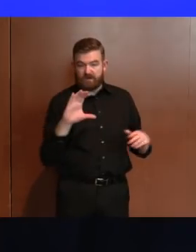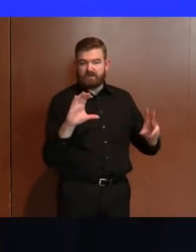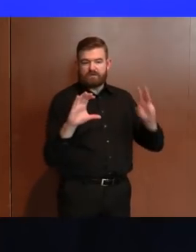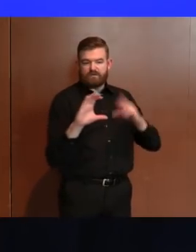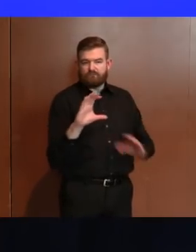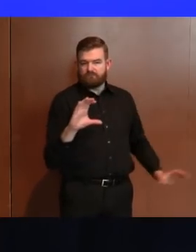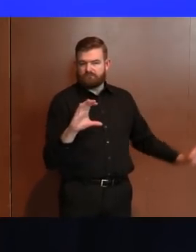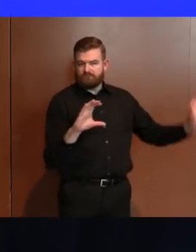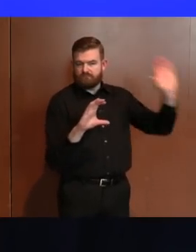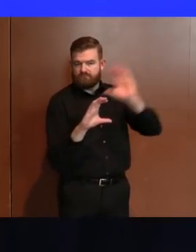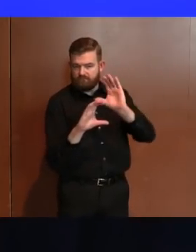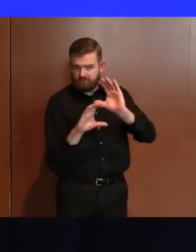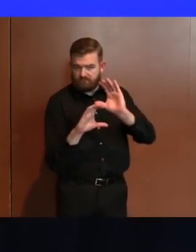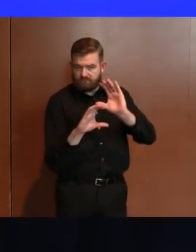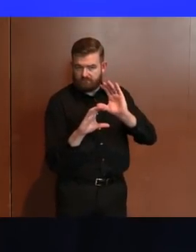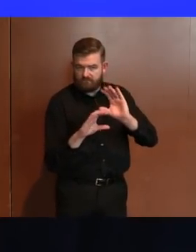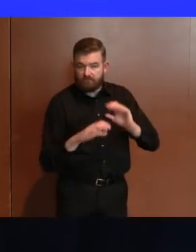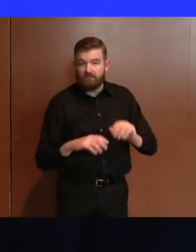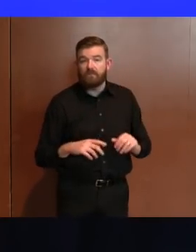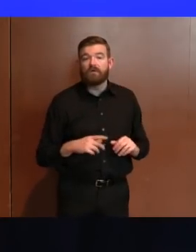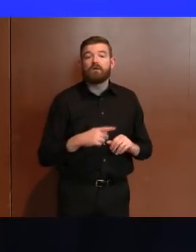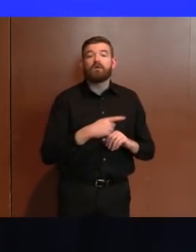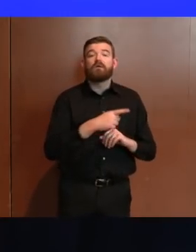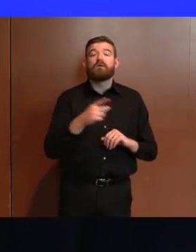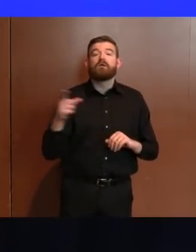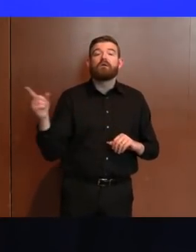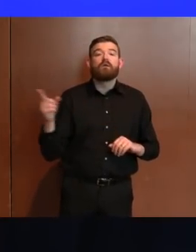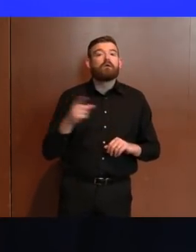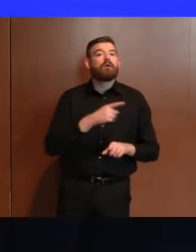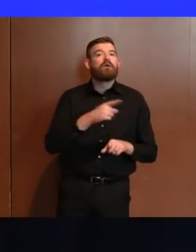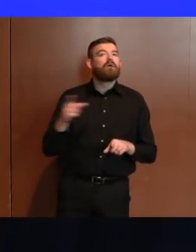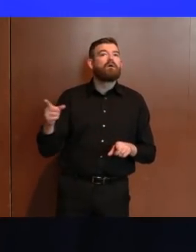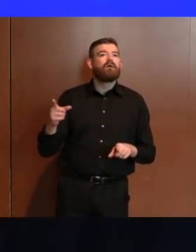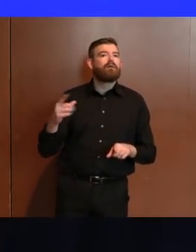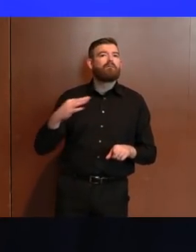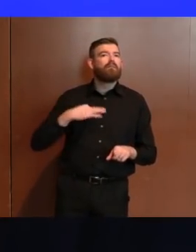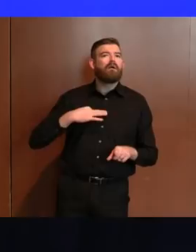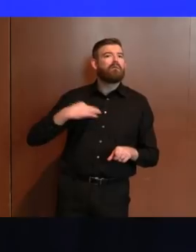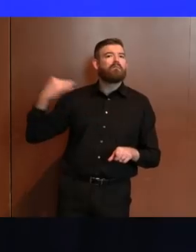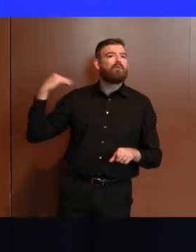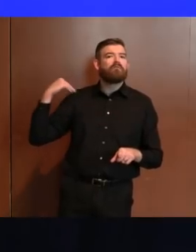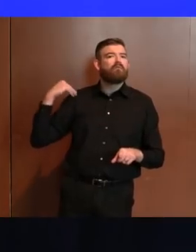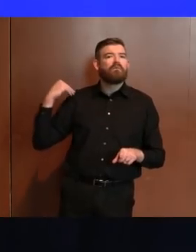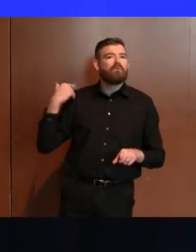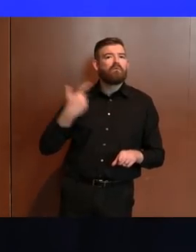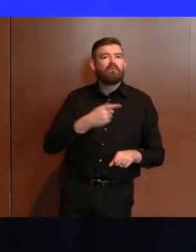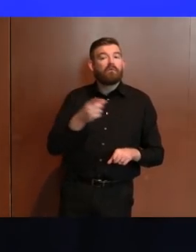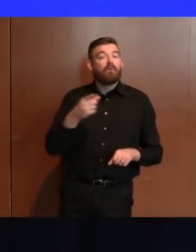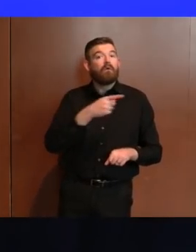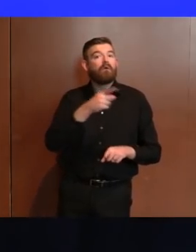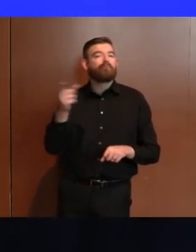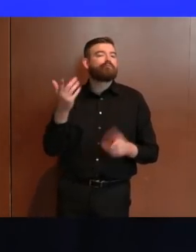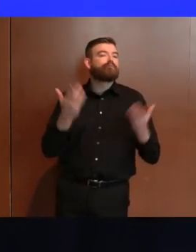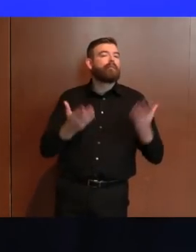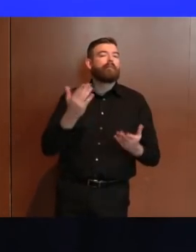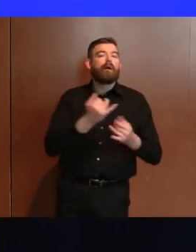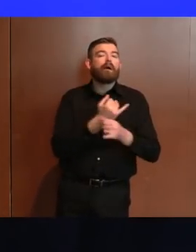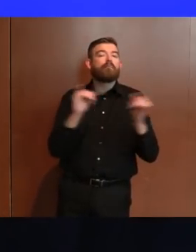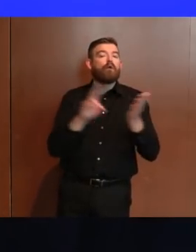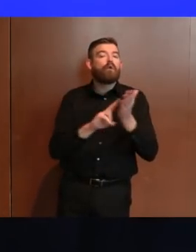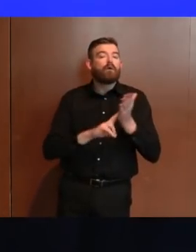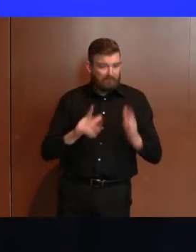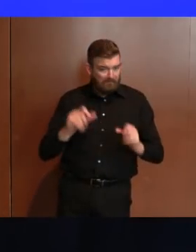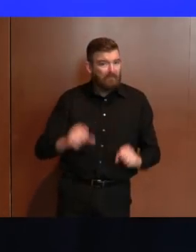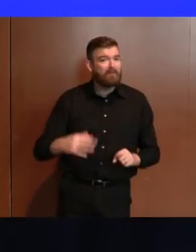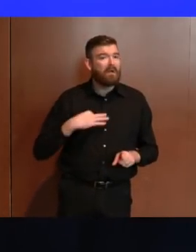eligible, such as the self-employed and independent contractors. However, we still have to wait for federal guidance before this can begin,